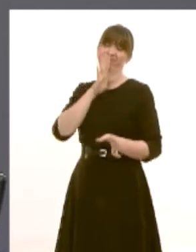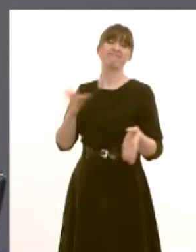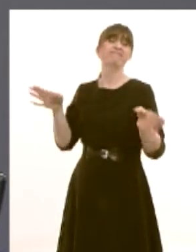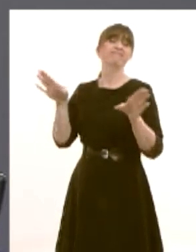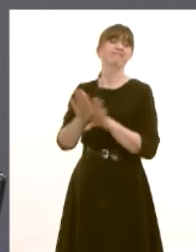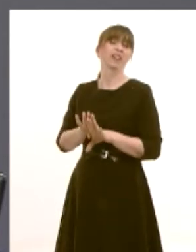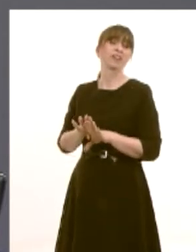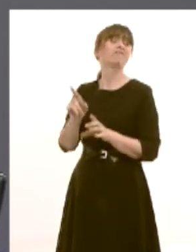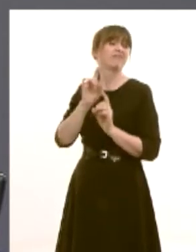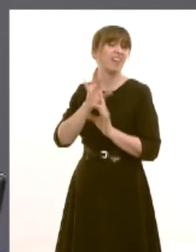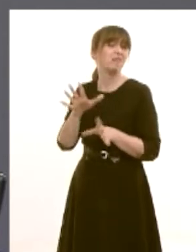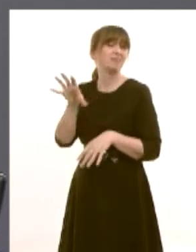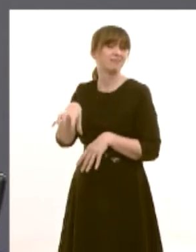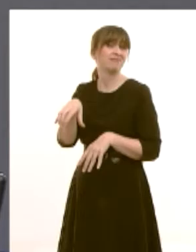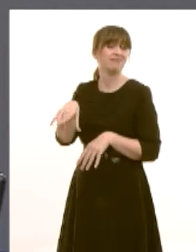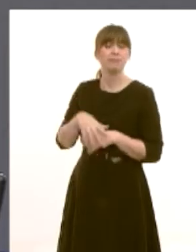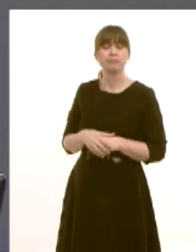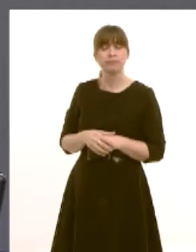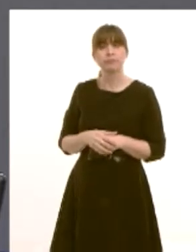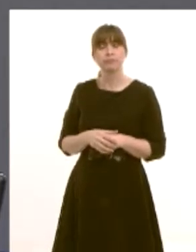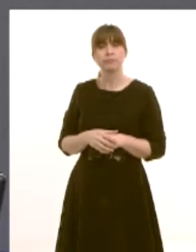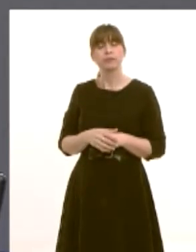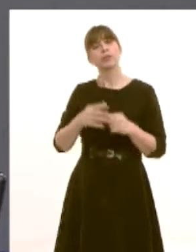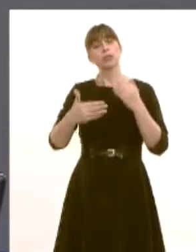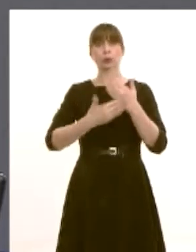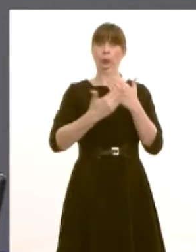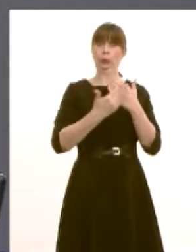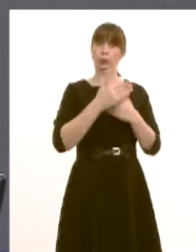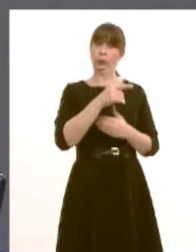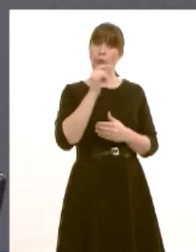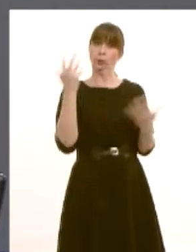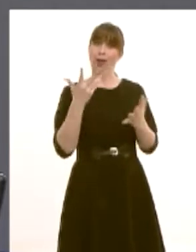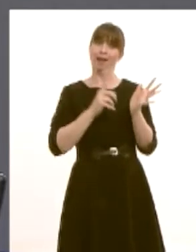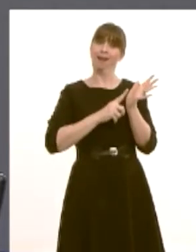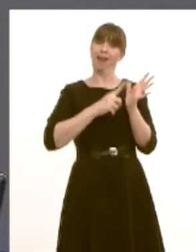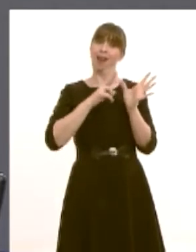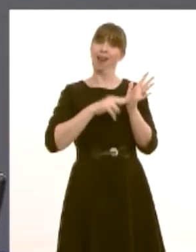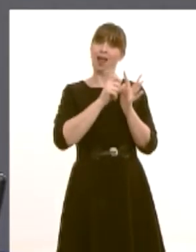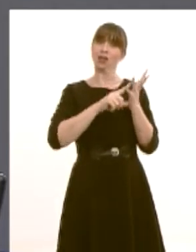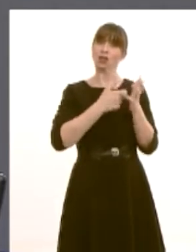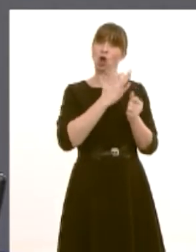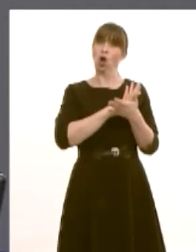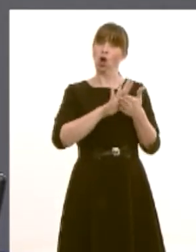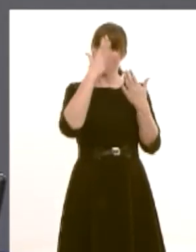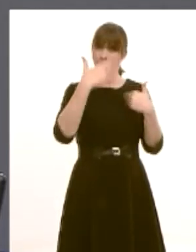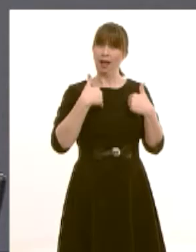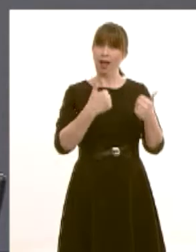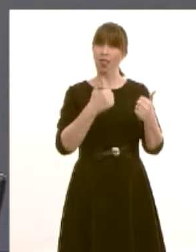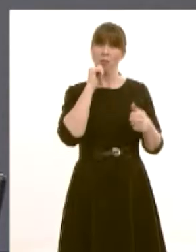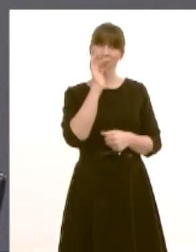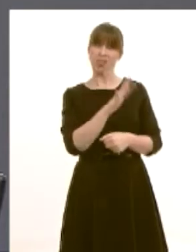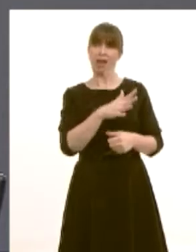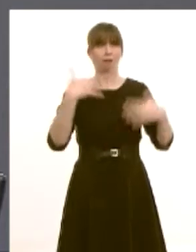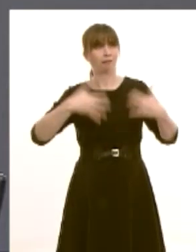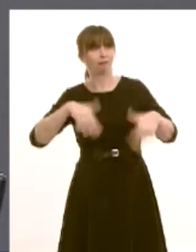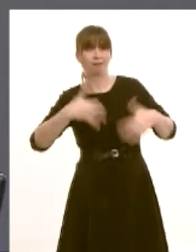Does the First Minister agree that the new mental health services the building provided at Landoc Hospital are absolutely outstanding but Willie